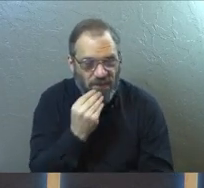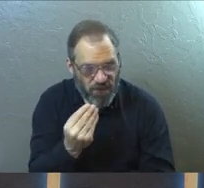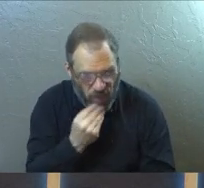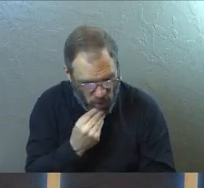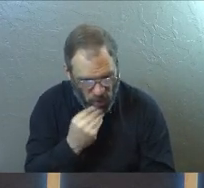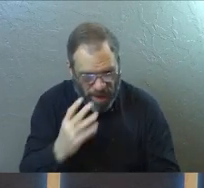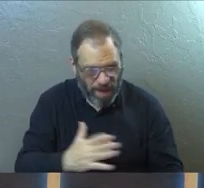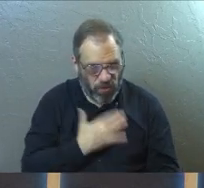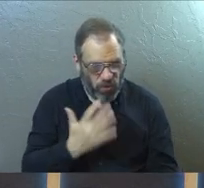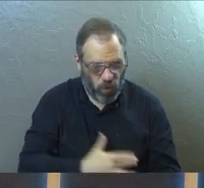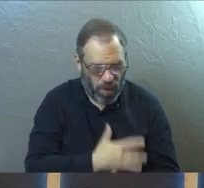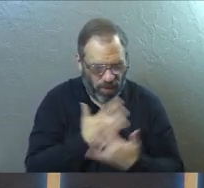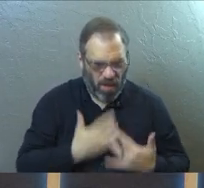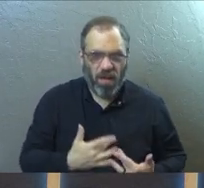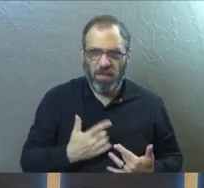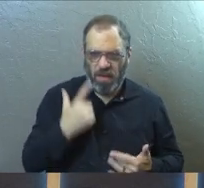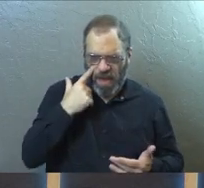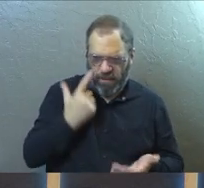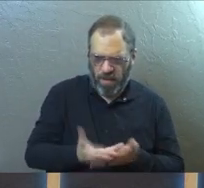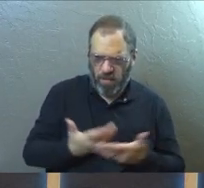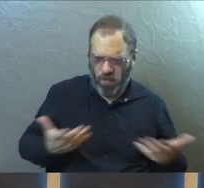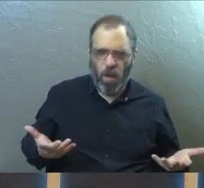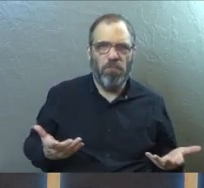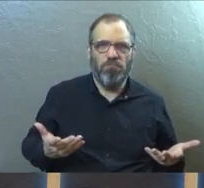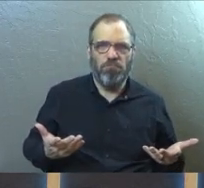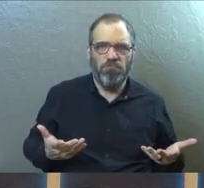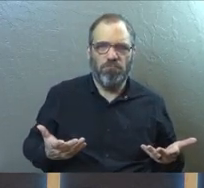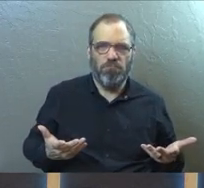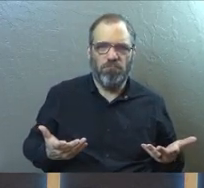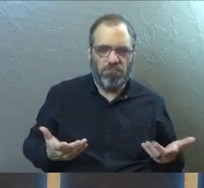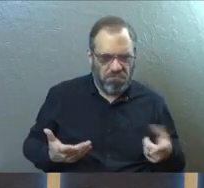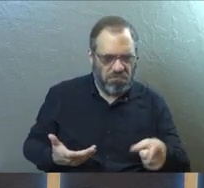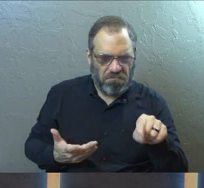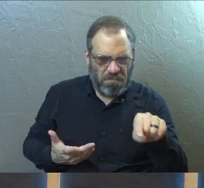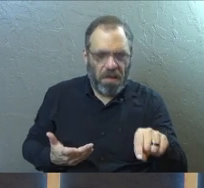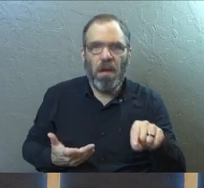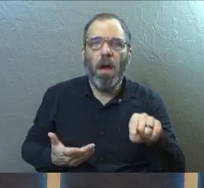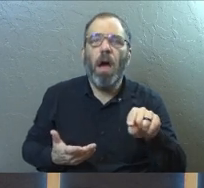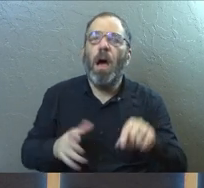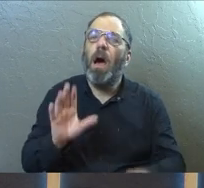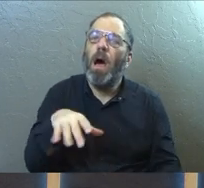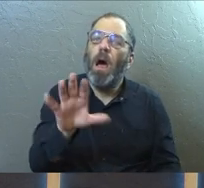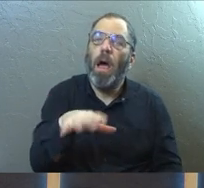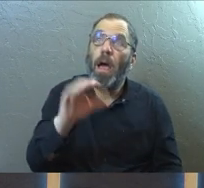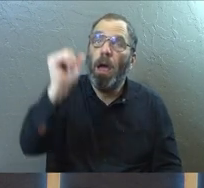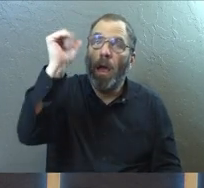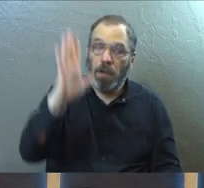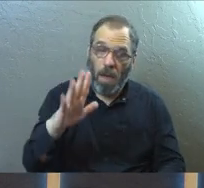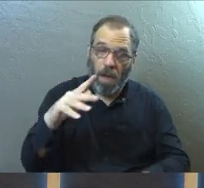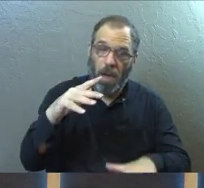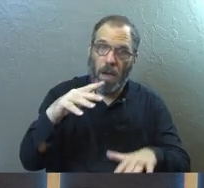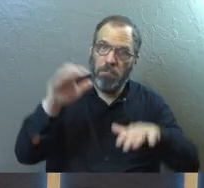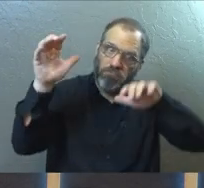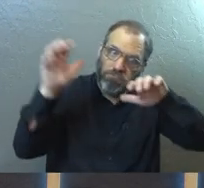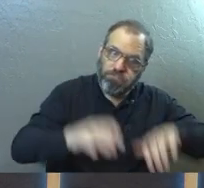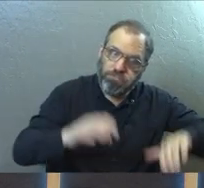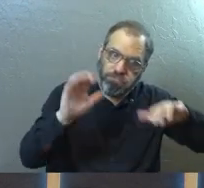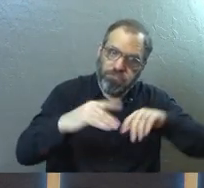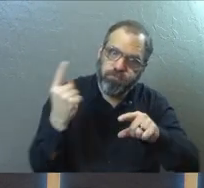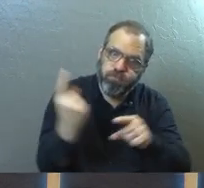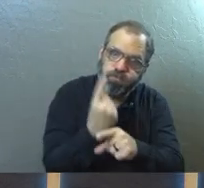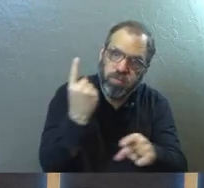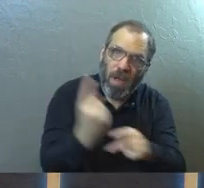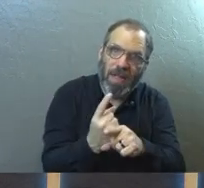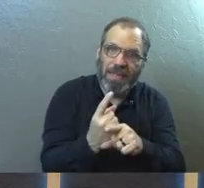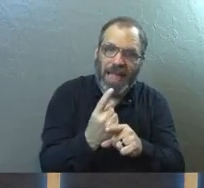and joyful hearts. Well, what's that evidence of? What's he saying? He's saying, listen, when God sends rain on a regular basis